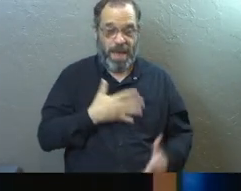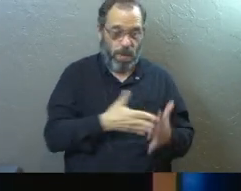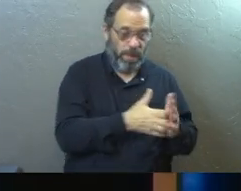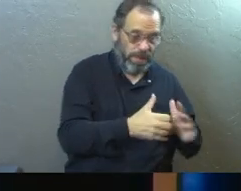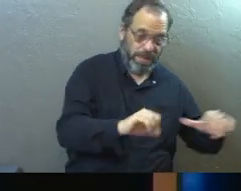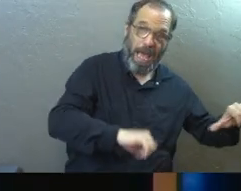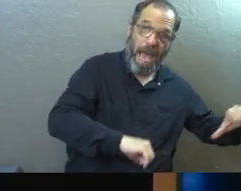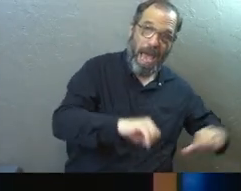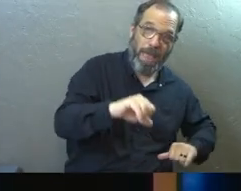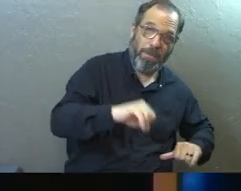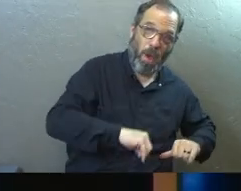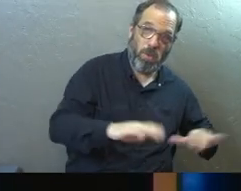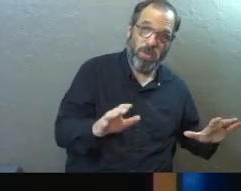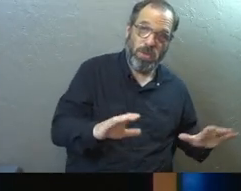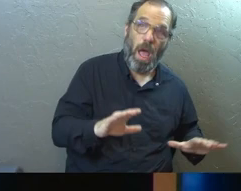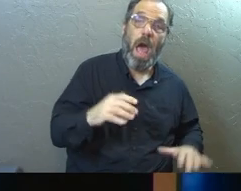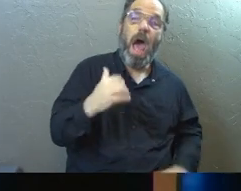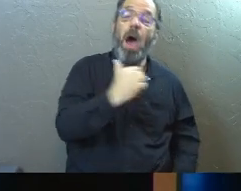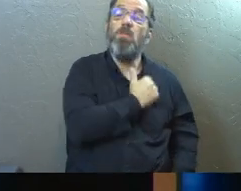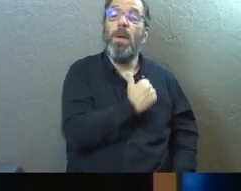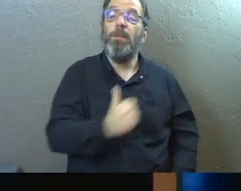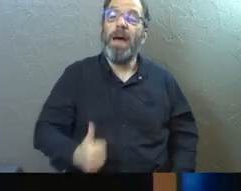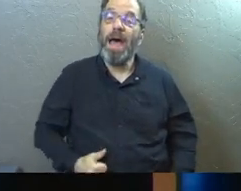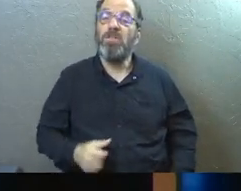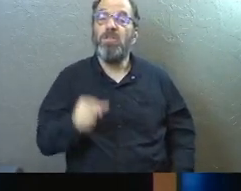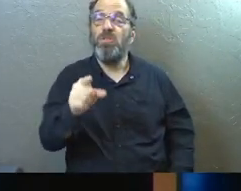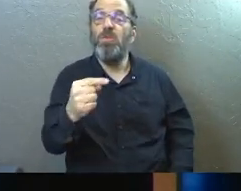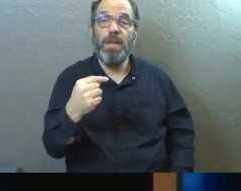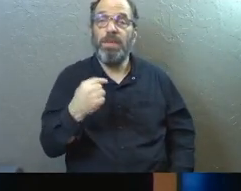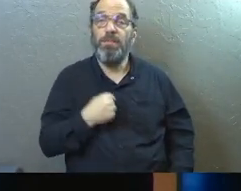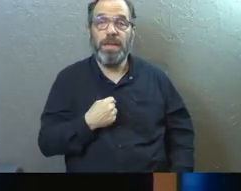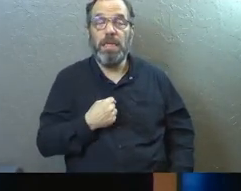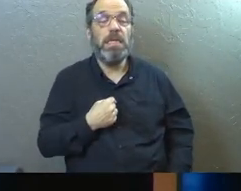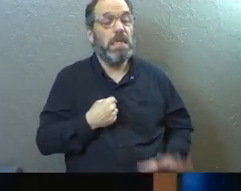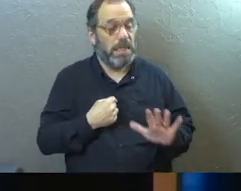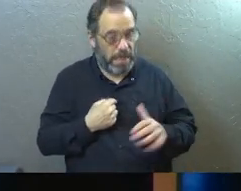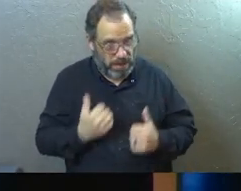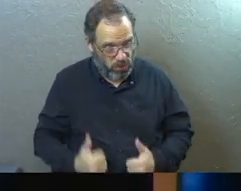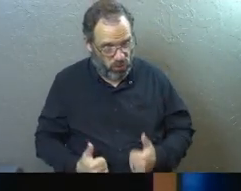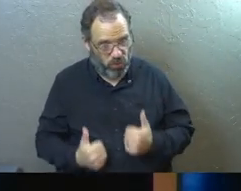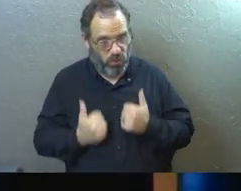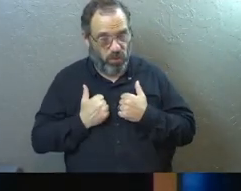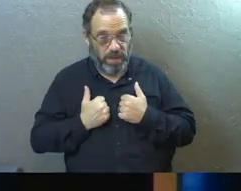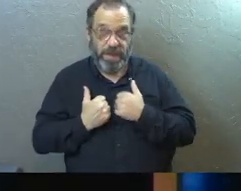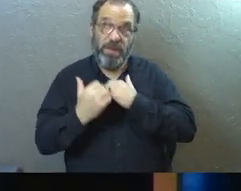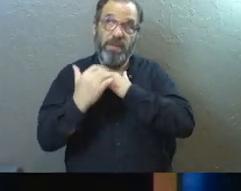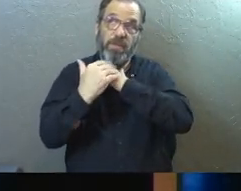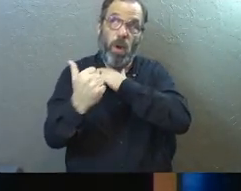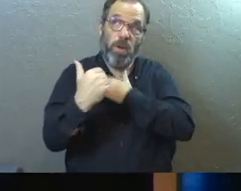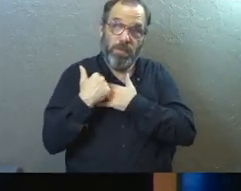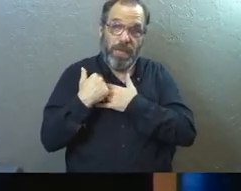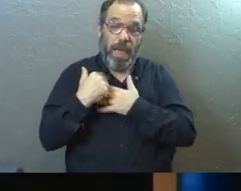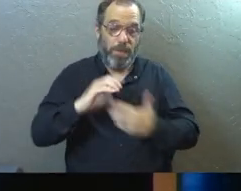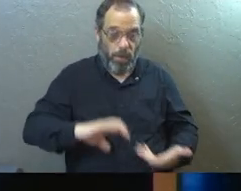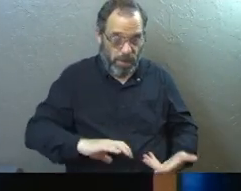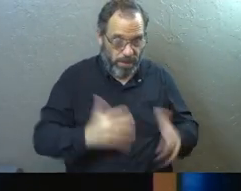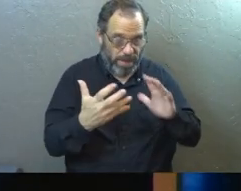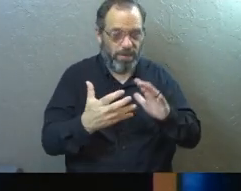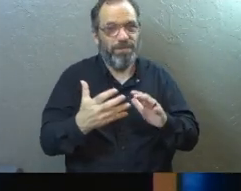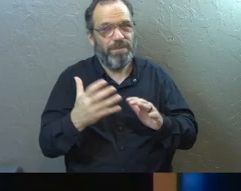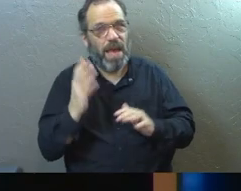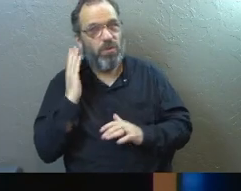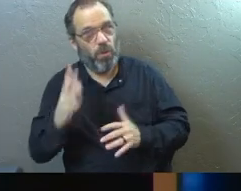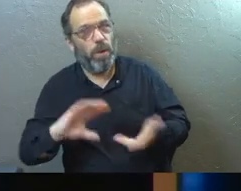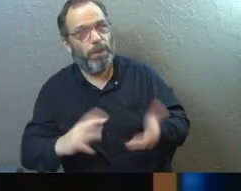weaknesses. One of the ways that we're ambassadors for Christ is we're trying absolutely, yes, to live the life that he's called us to, but when we mess up, which we